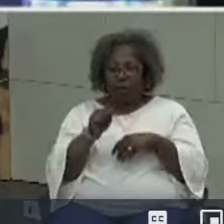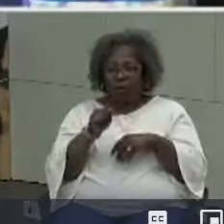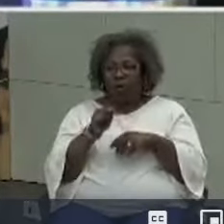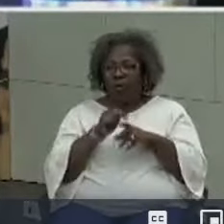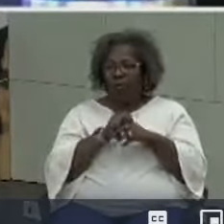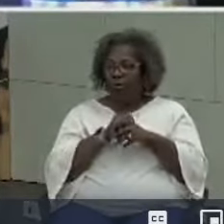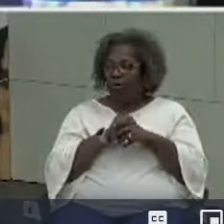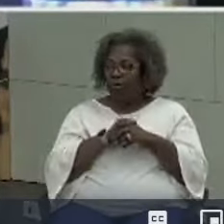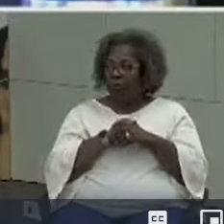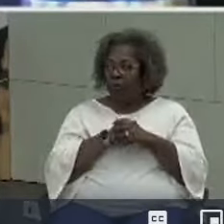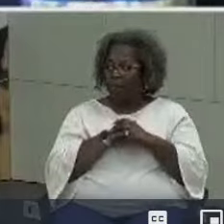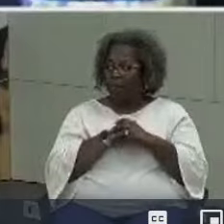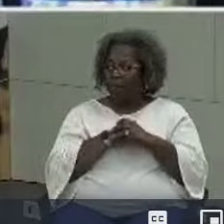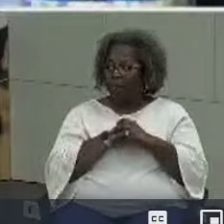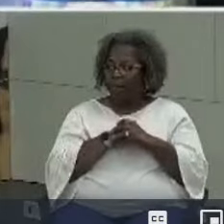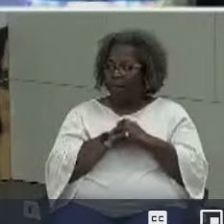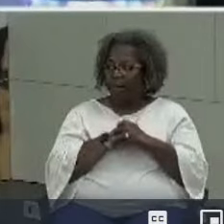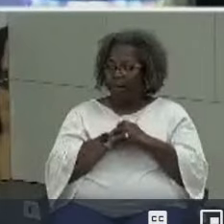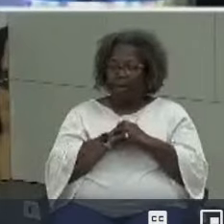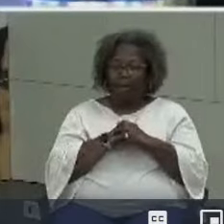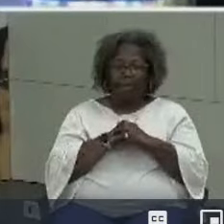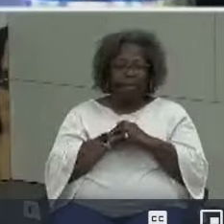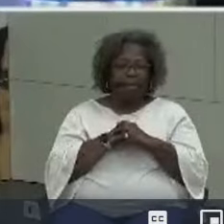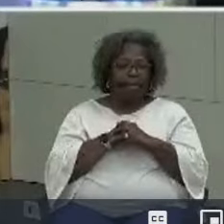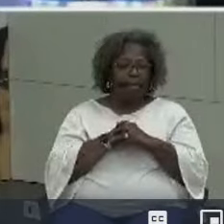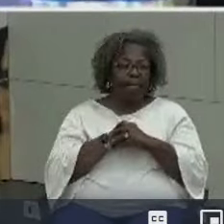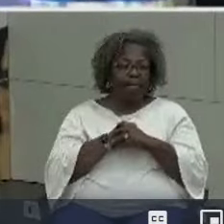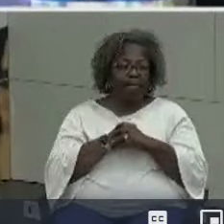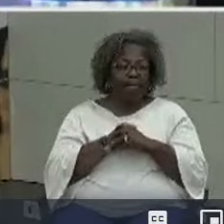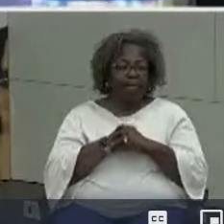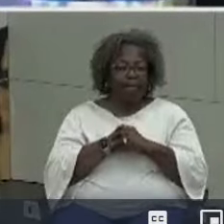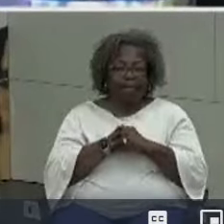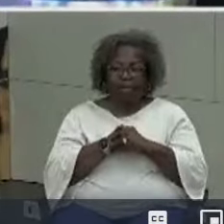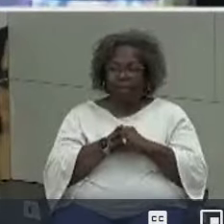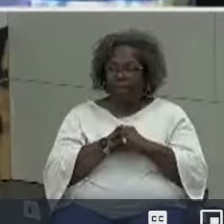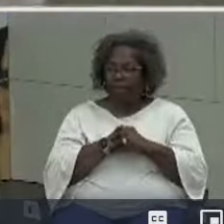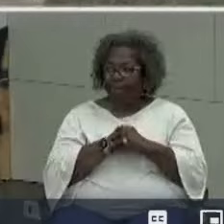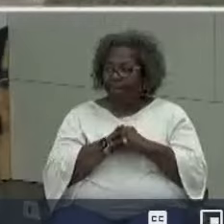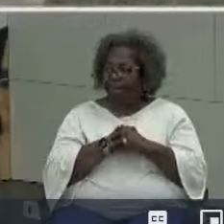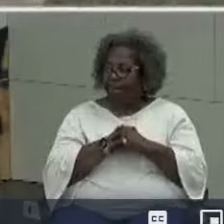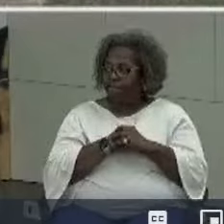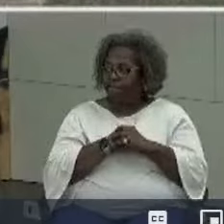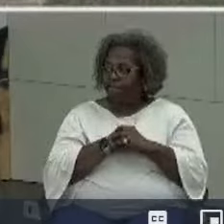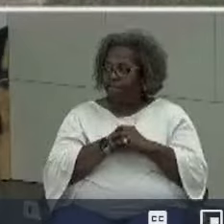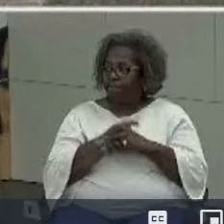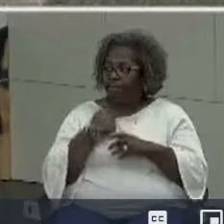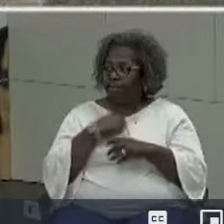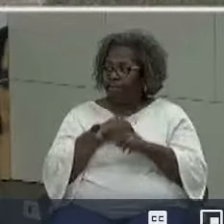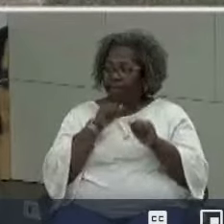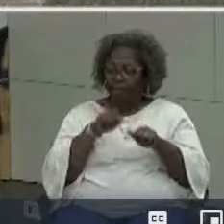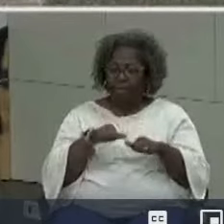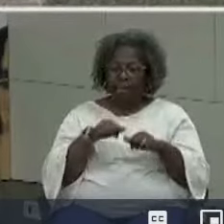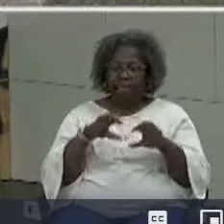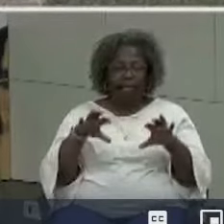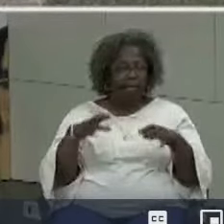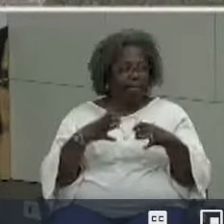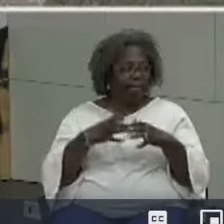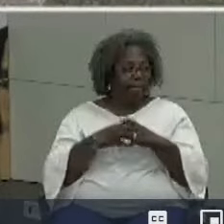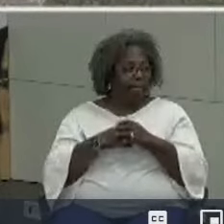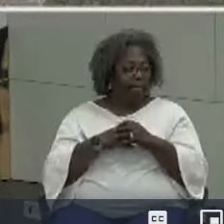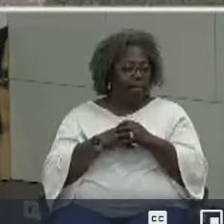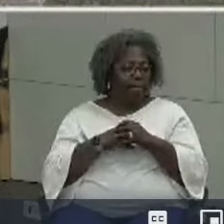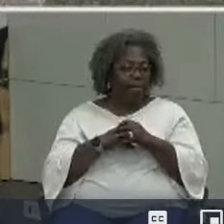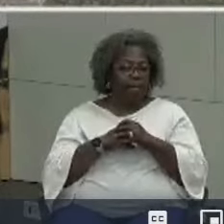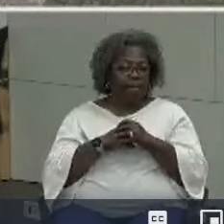uh yeah and maybe at some some point we can get together to with the